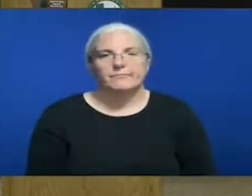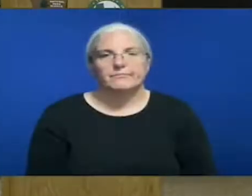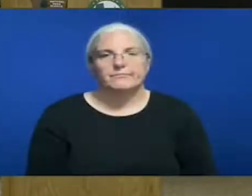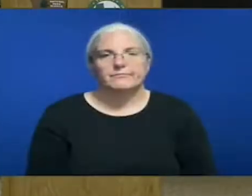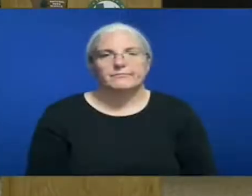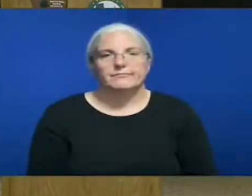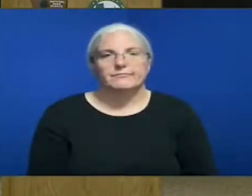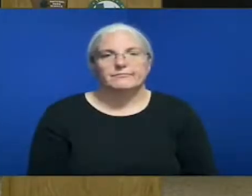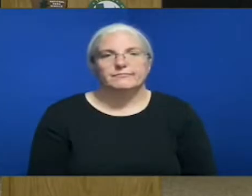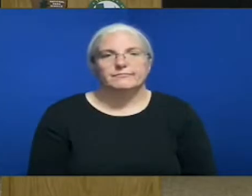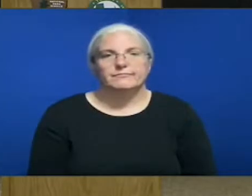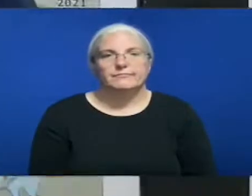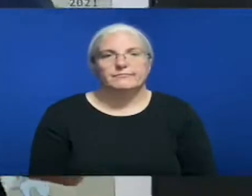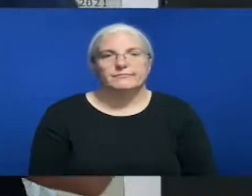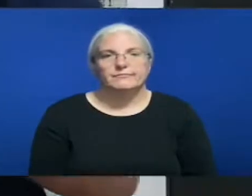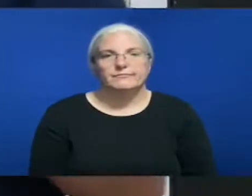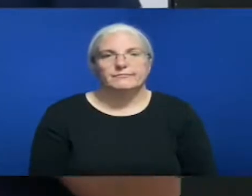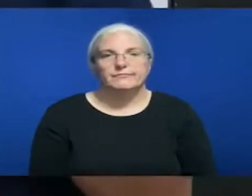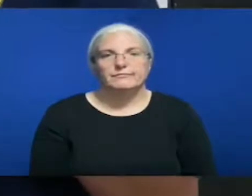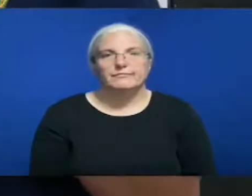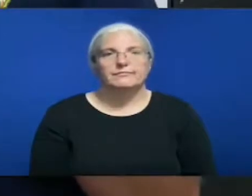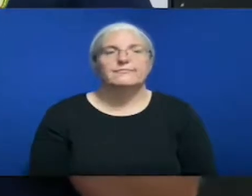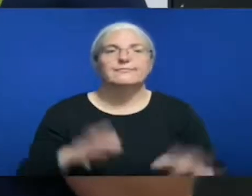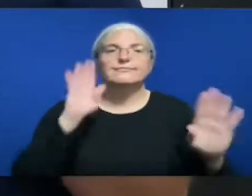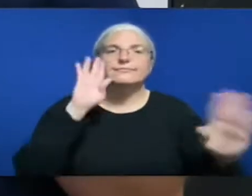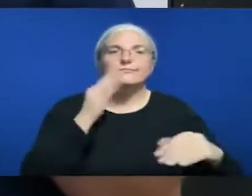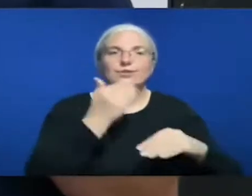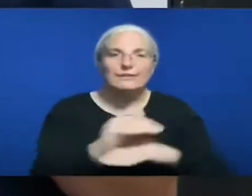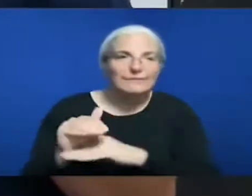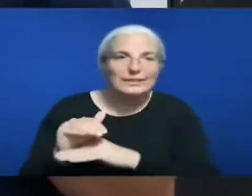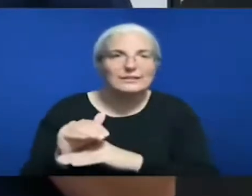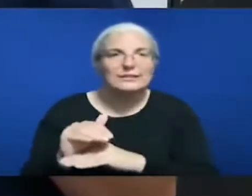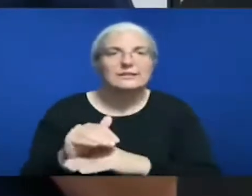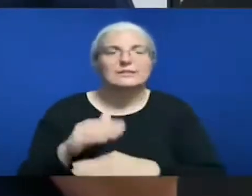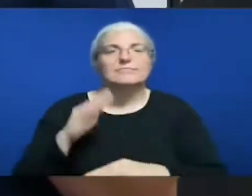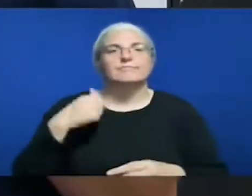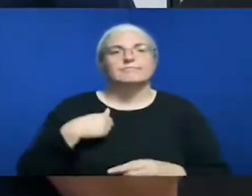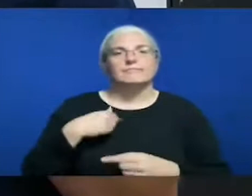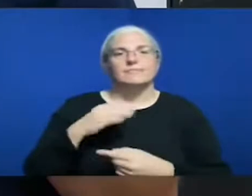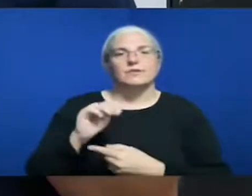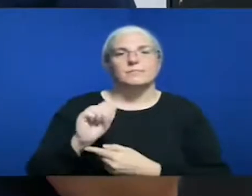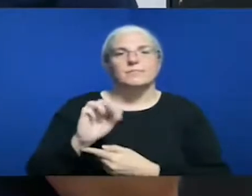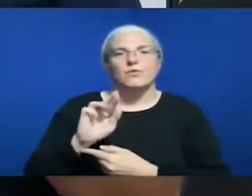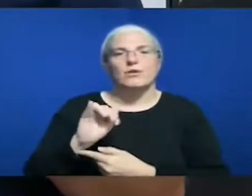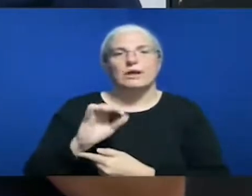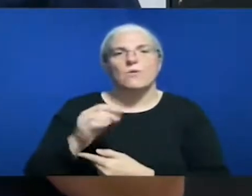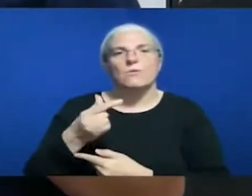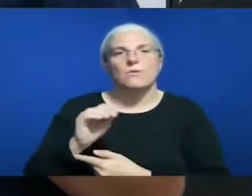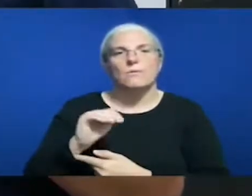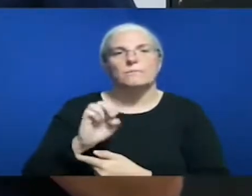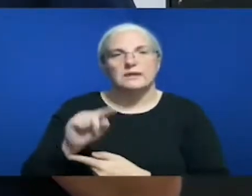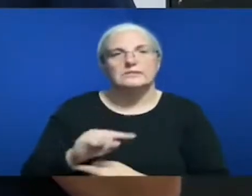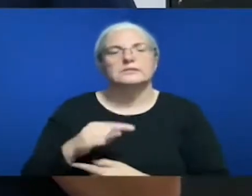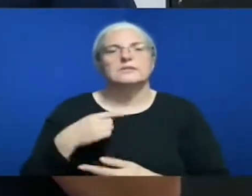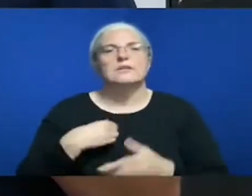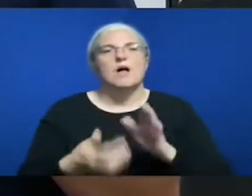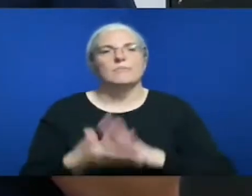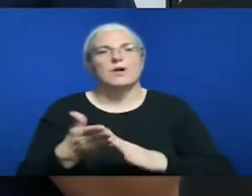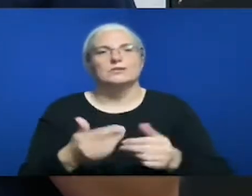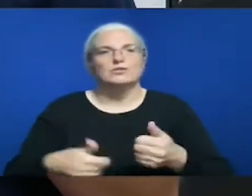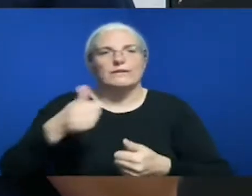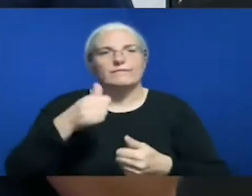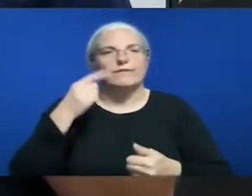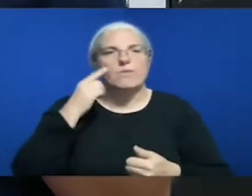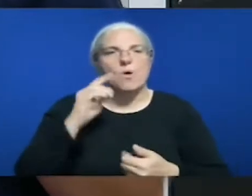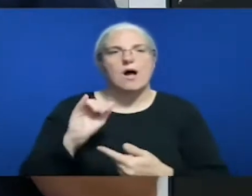good evening everyone my name is Mario Gomez I'm one of the operations section chiefs on California incident management team one and I will give you your